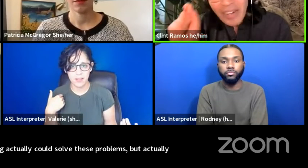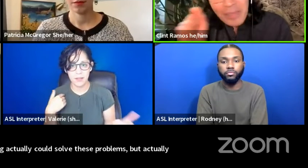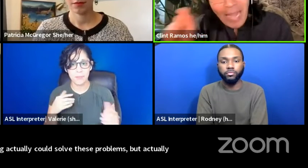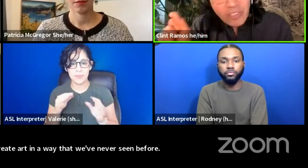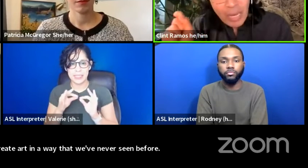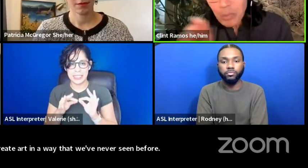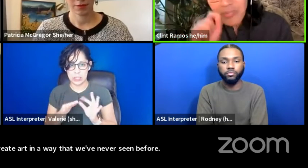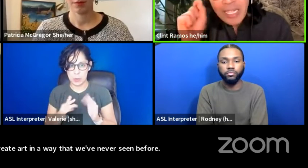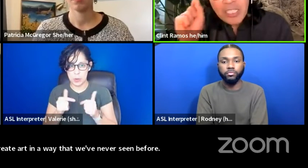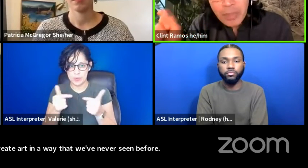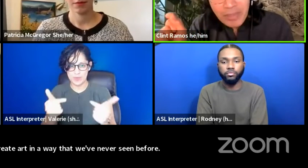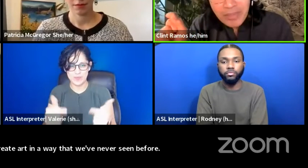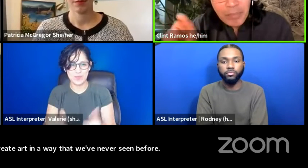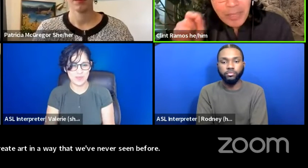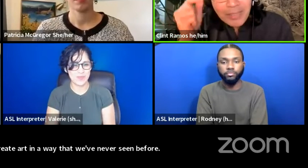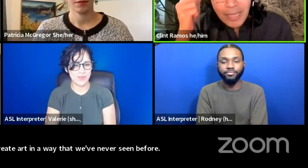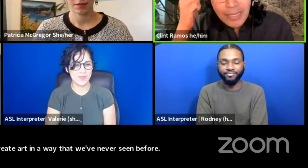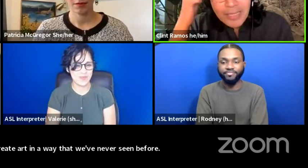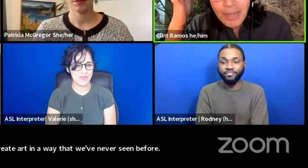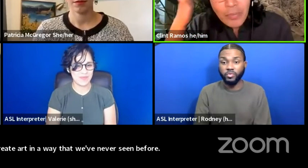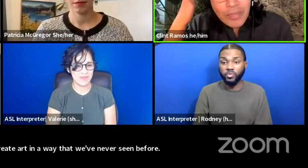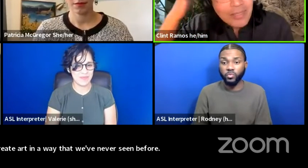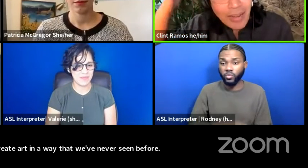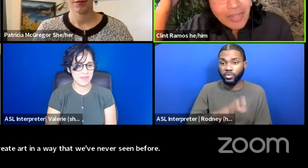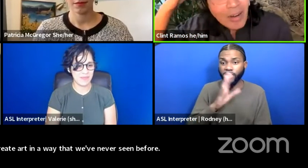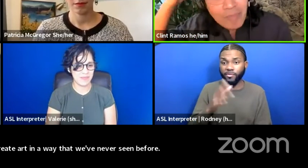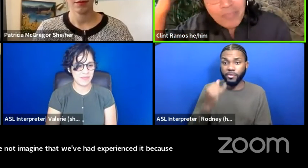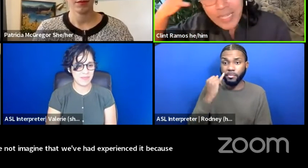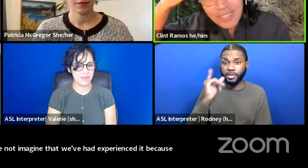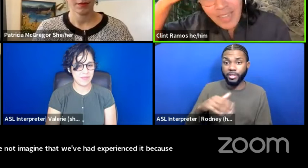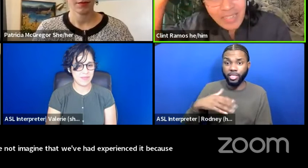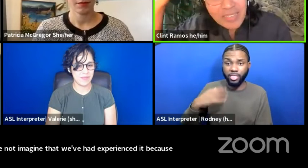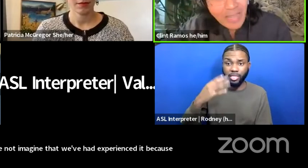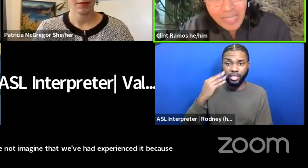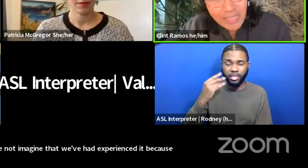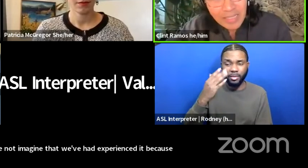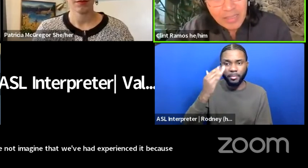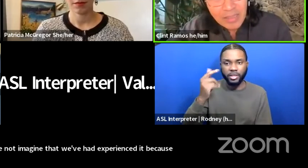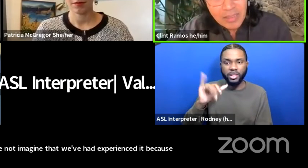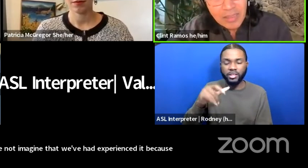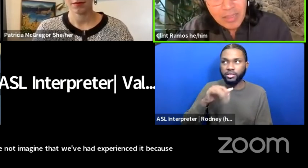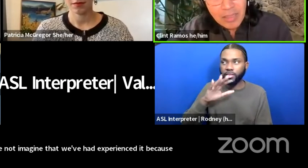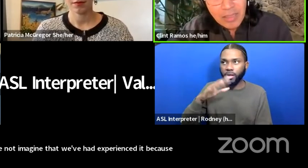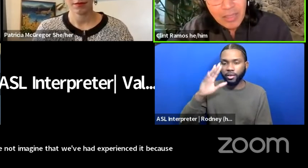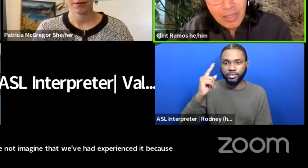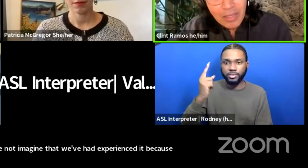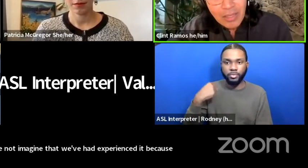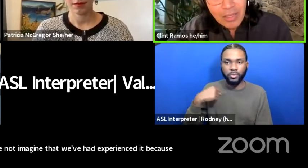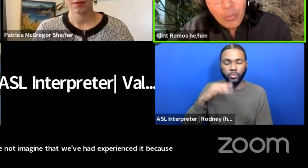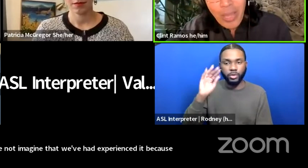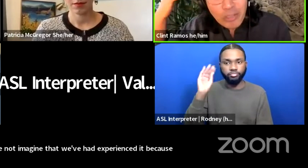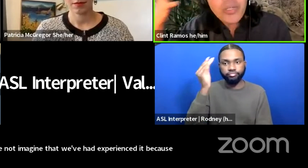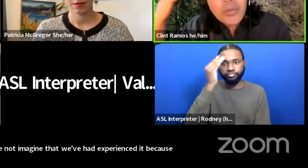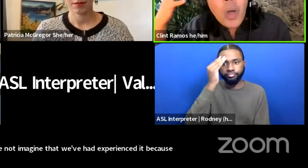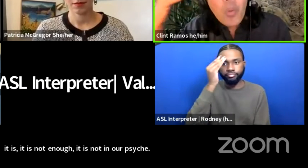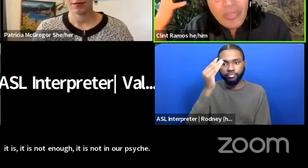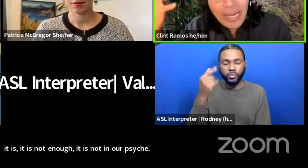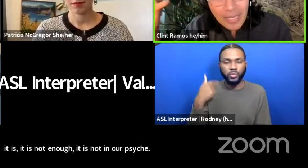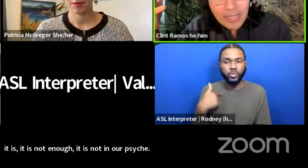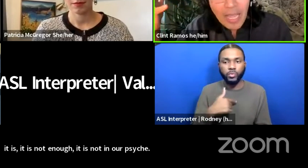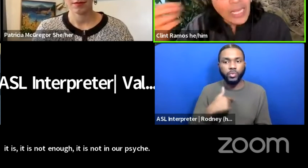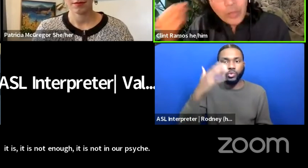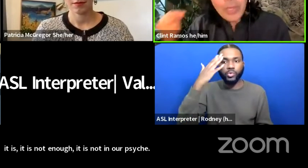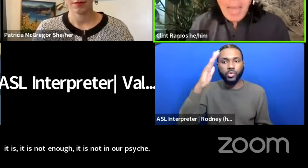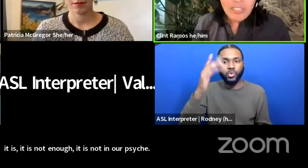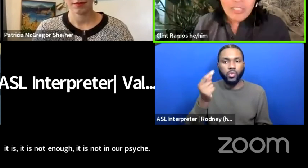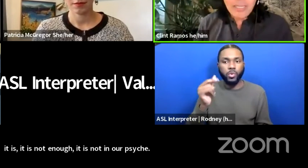We've not imagined that. We've not experienced it because it is not in our psyche. We actually don't know what